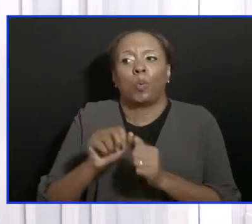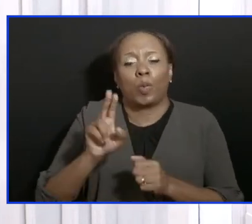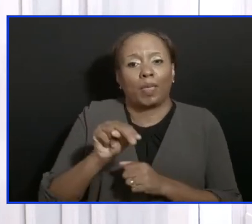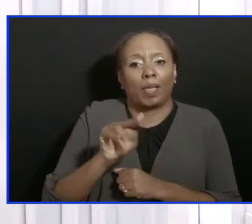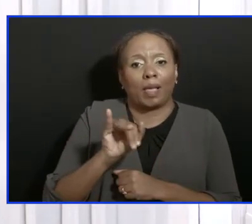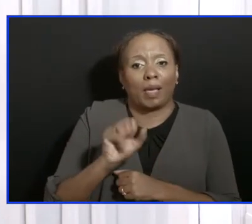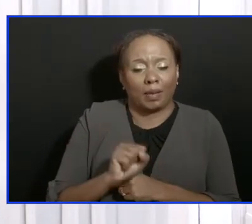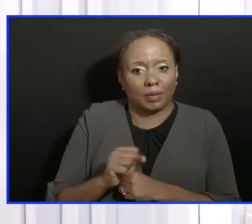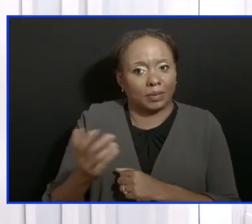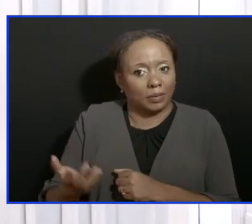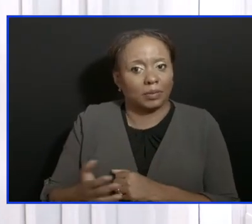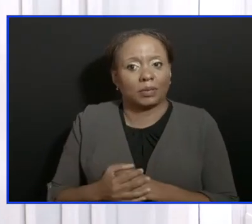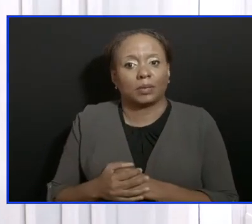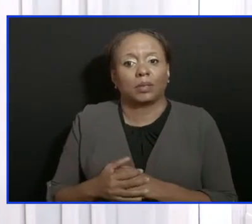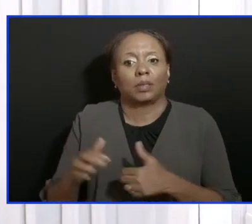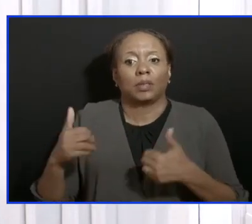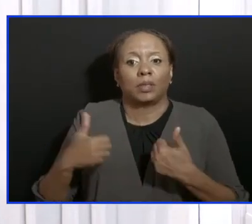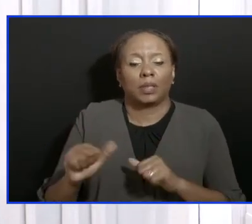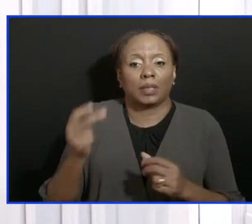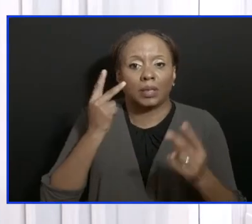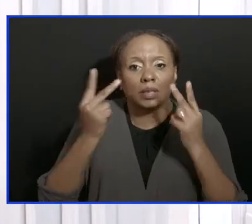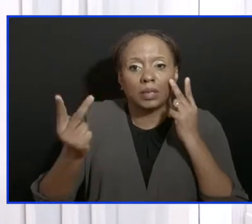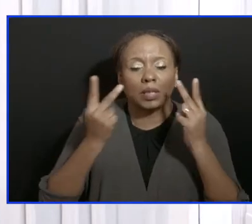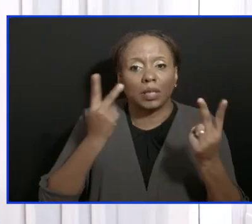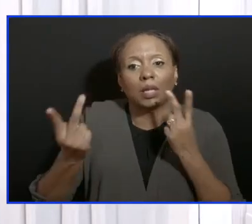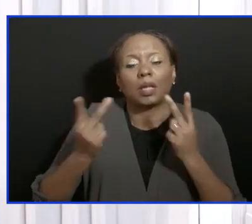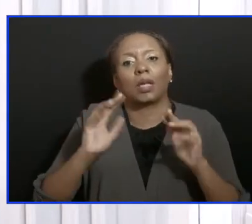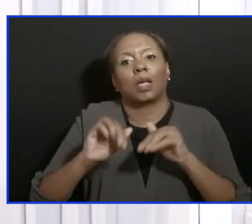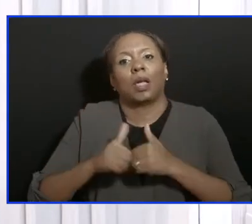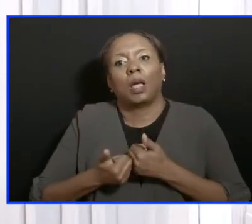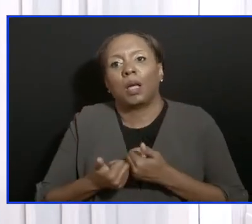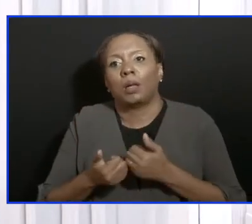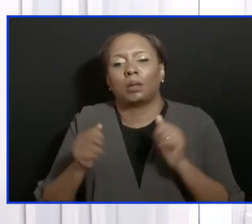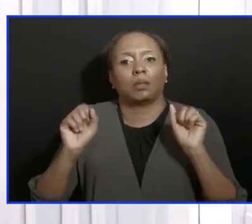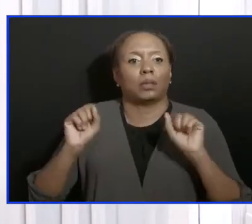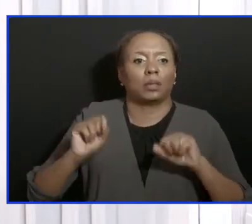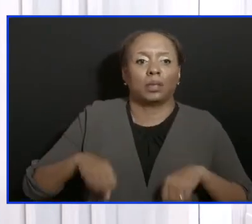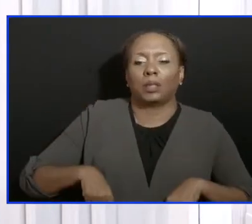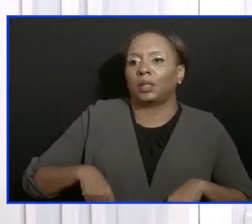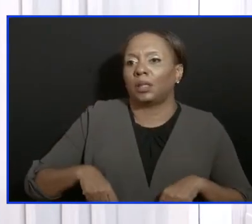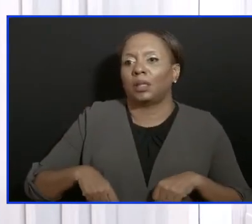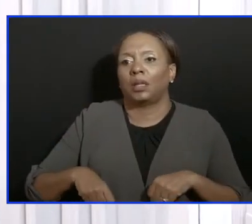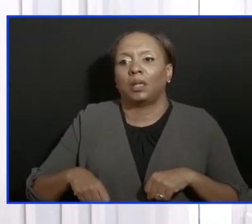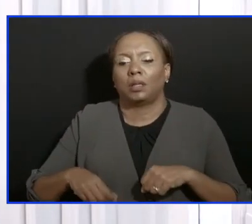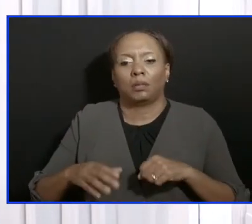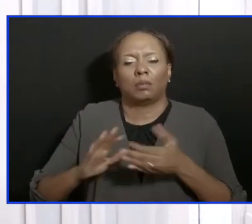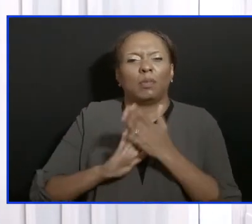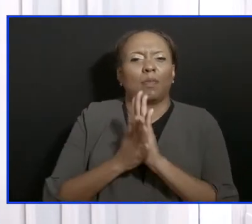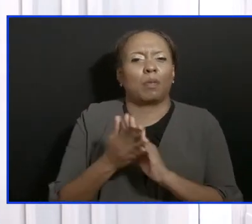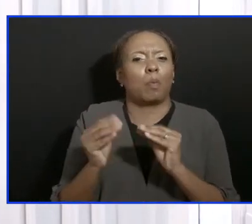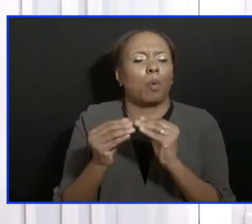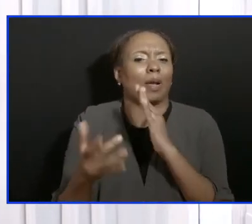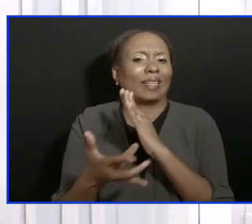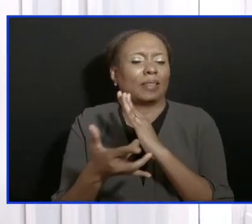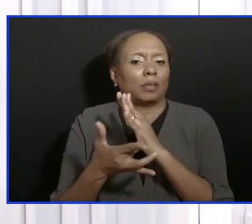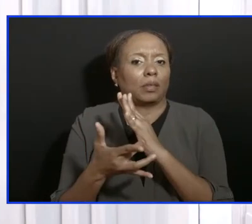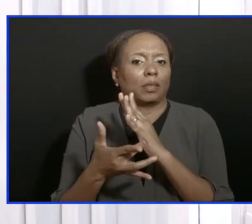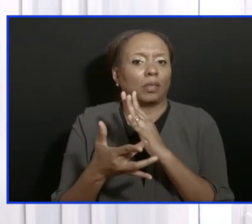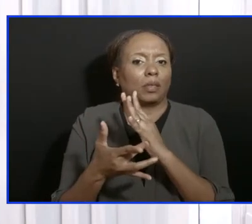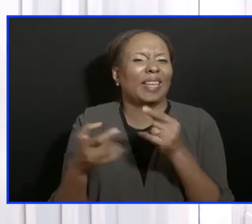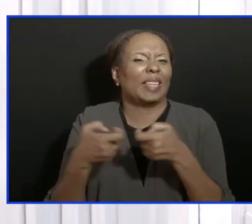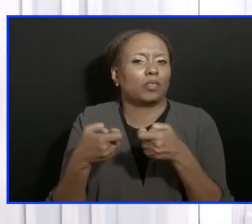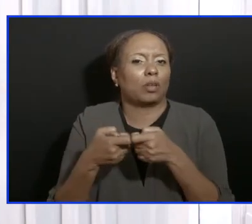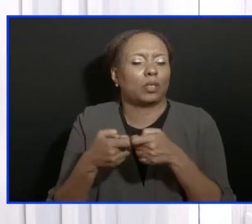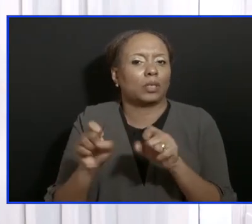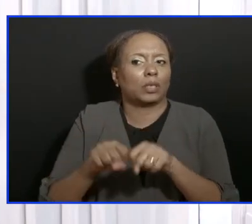As you heard, we're trying to see how we can see if that can be done more in batches and electronically. Because we are conscious that persons